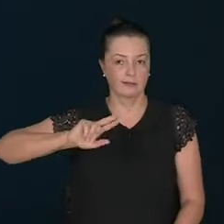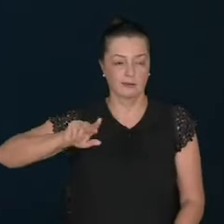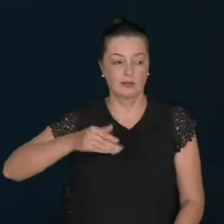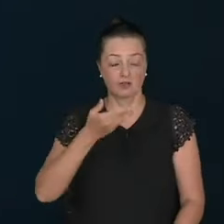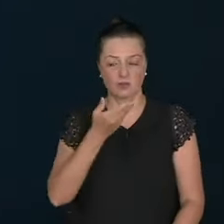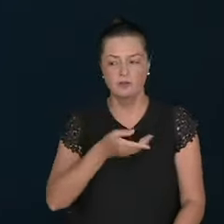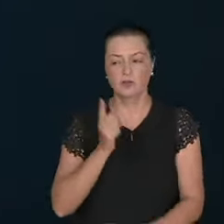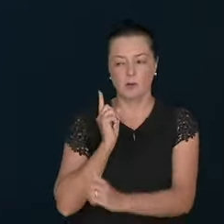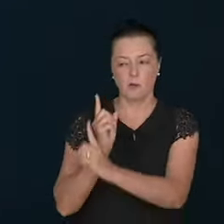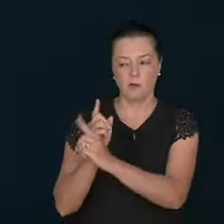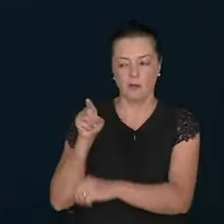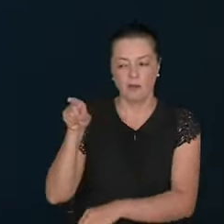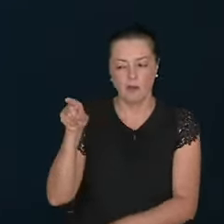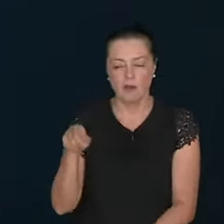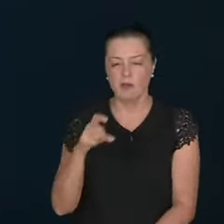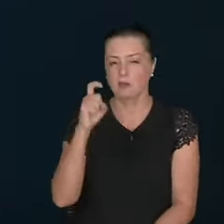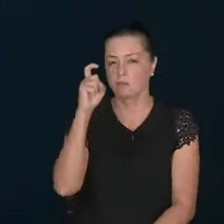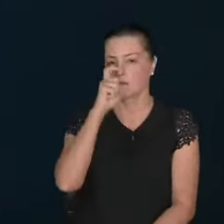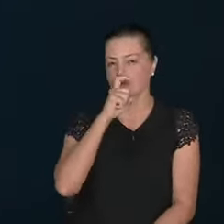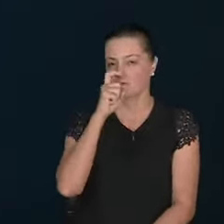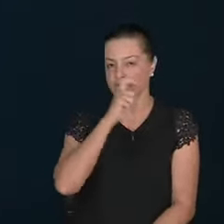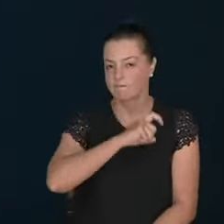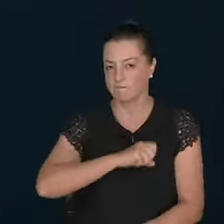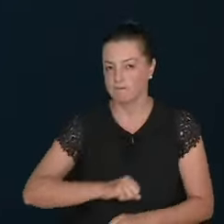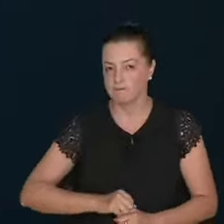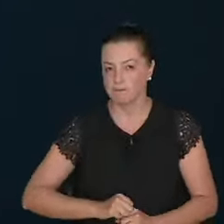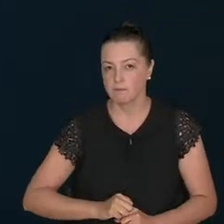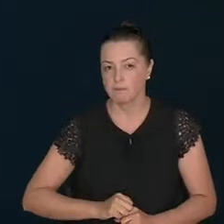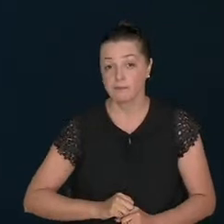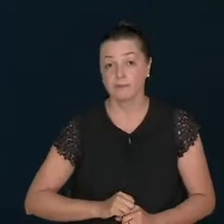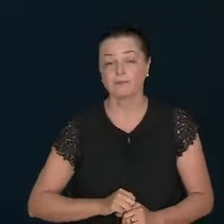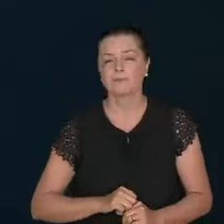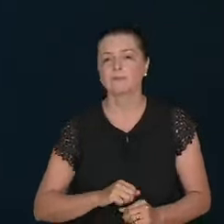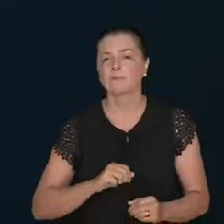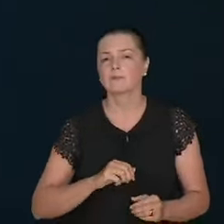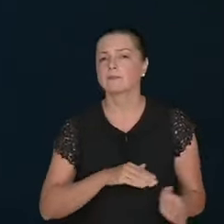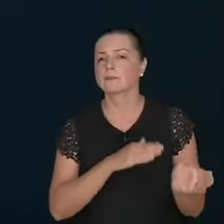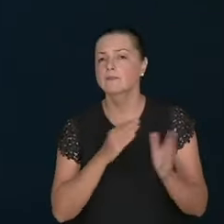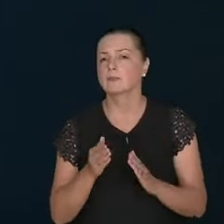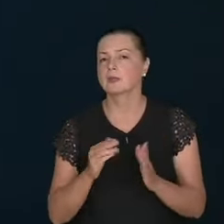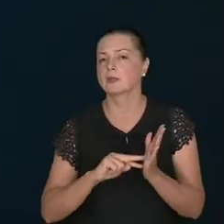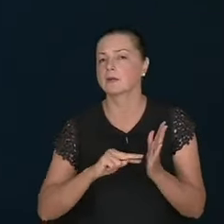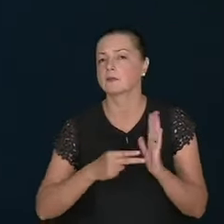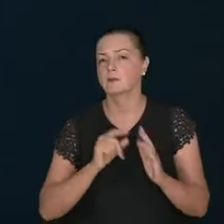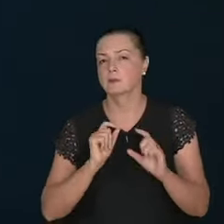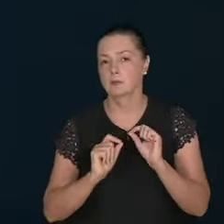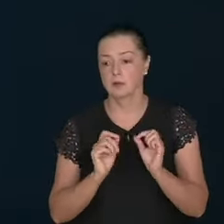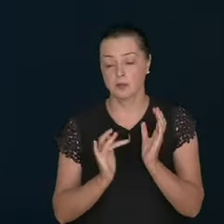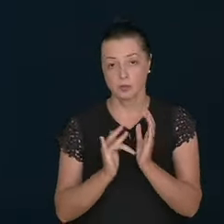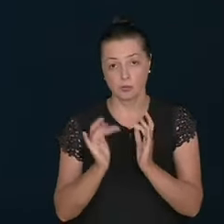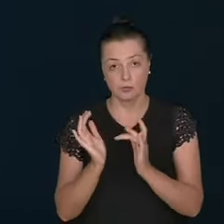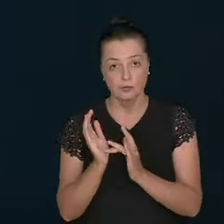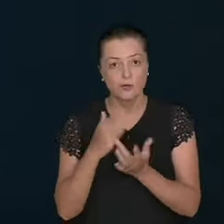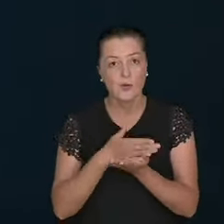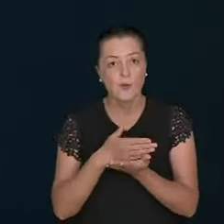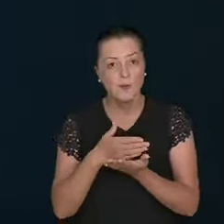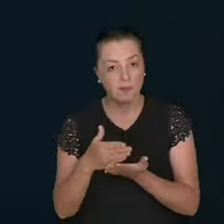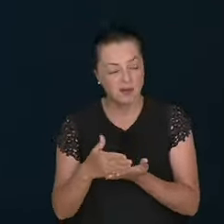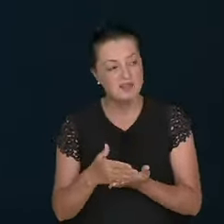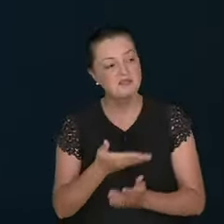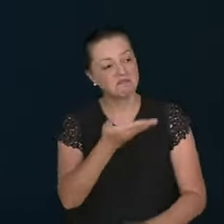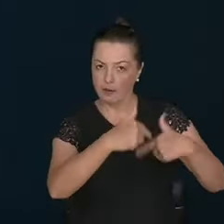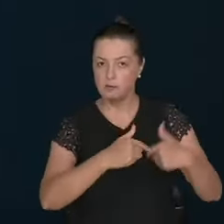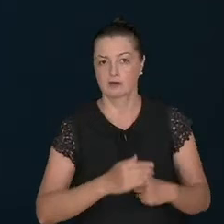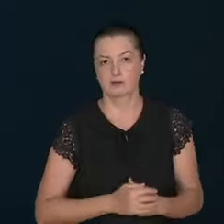have found them liars. It means the Lord Jesus first, he starts